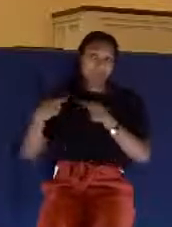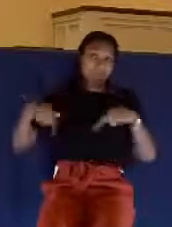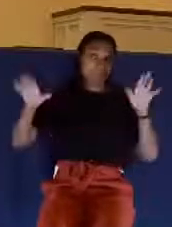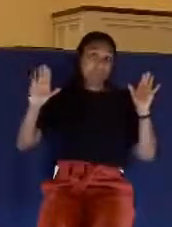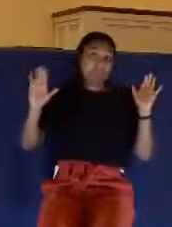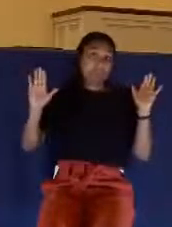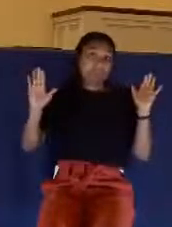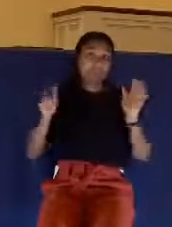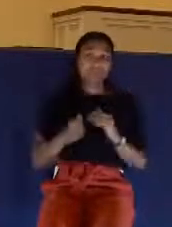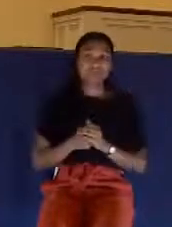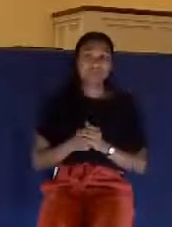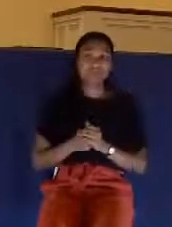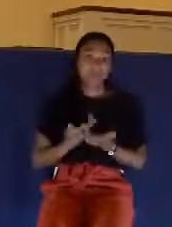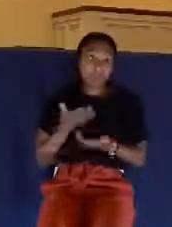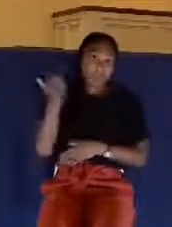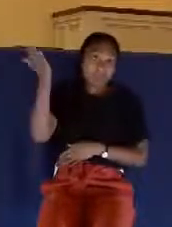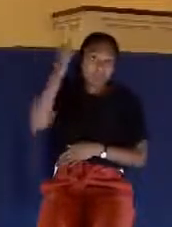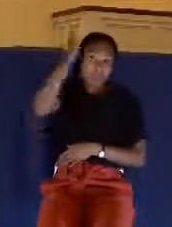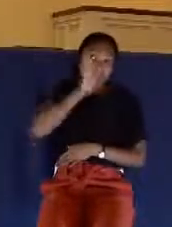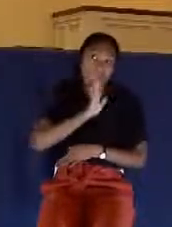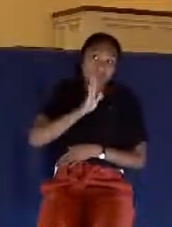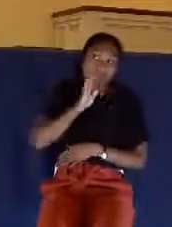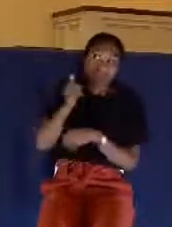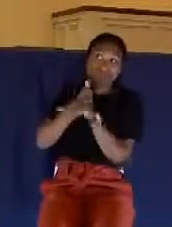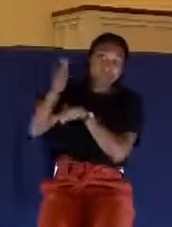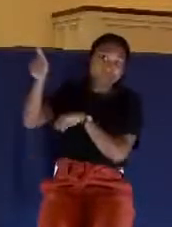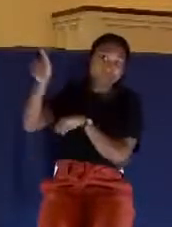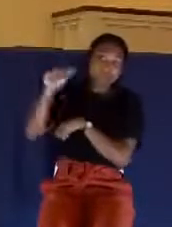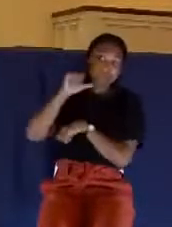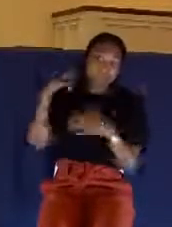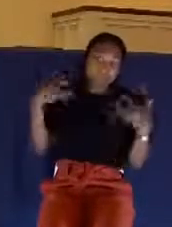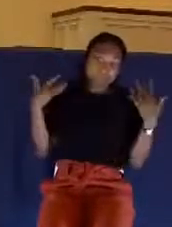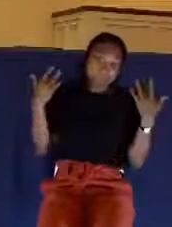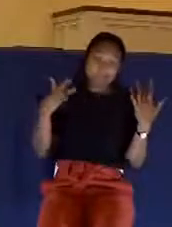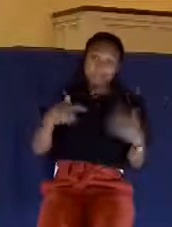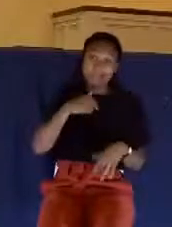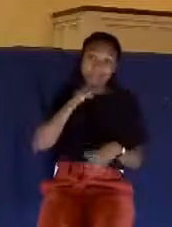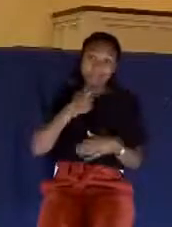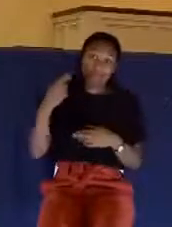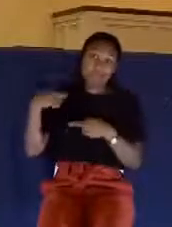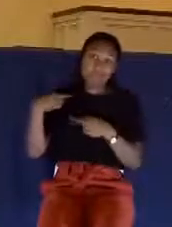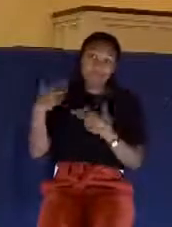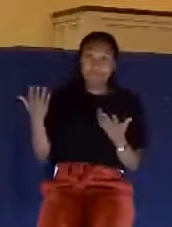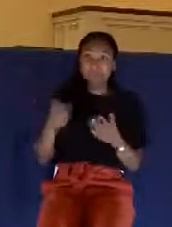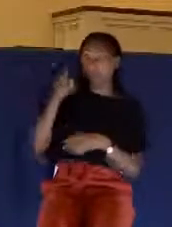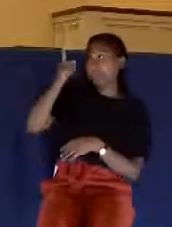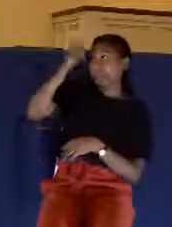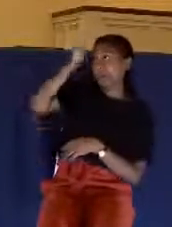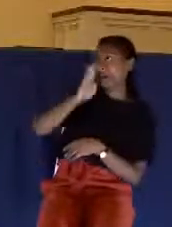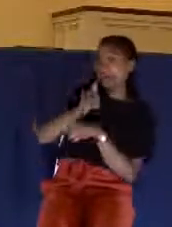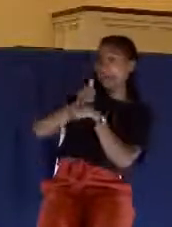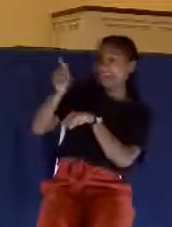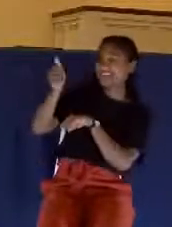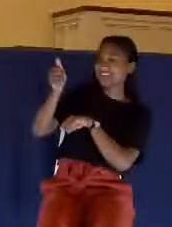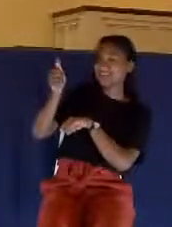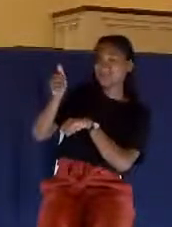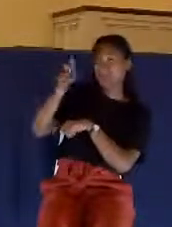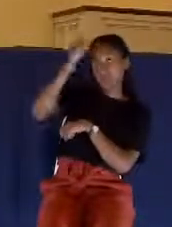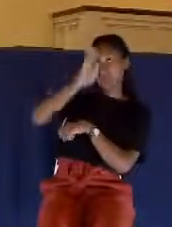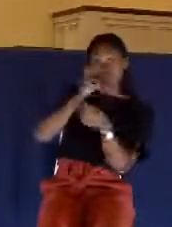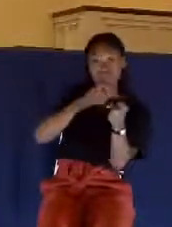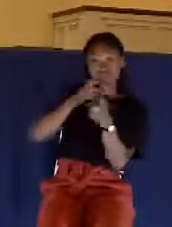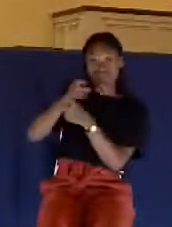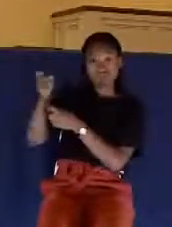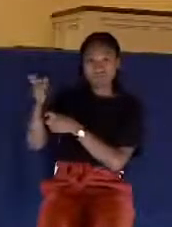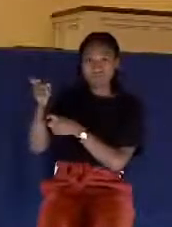you know, hey, it was God. I'm not responsible. God is. We believe that God is sovereign, but friend, man is also